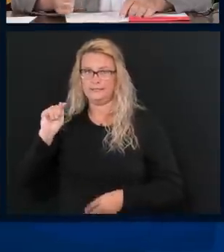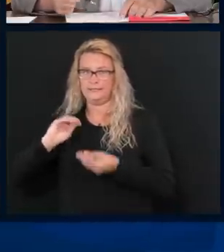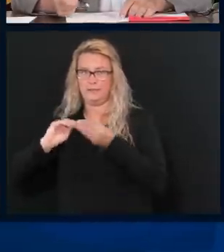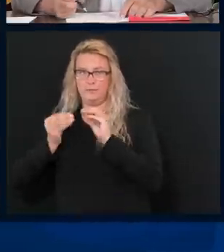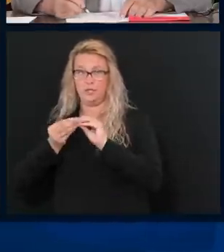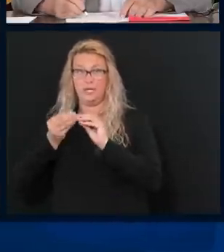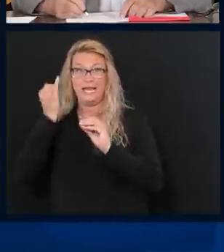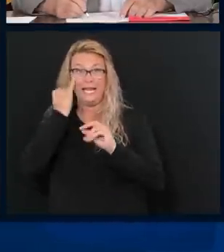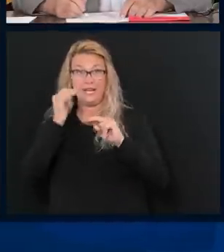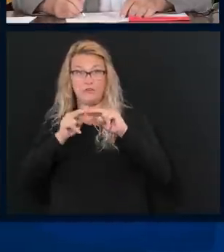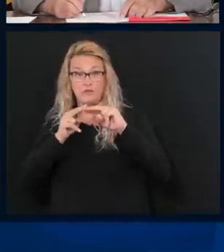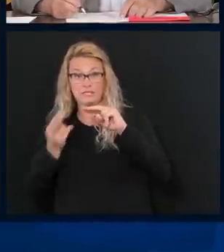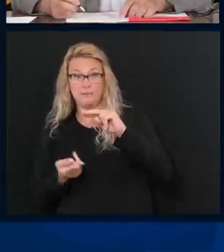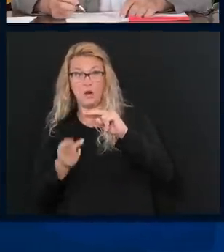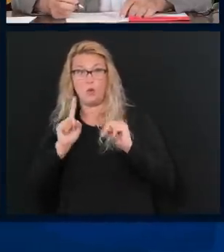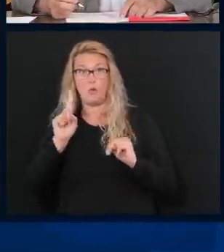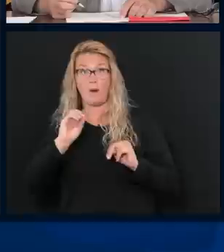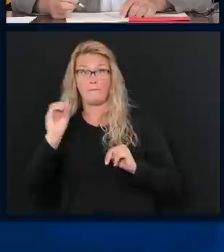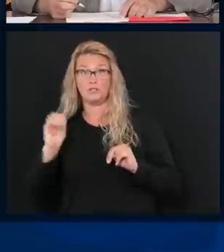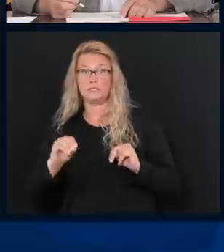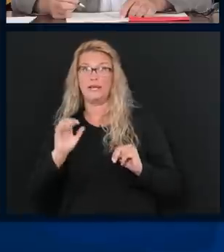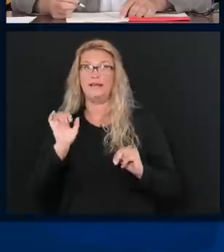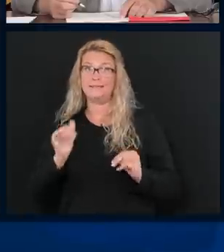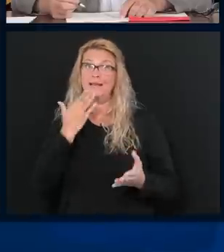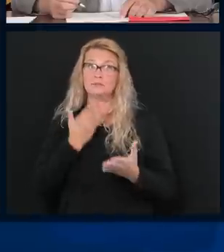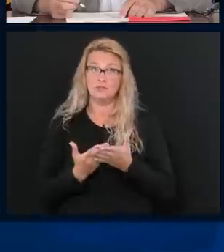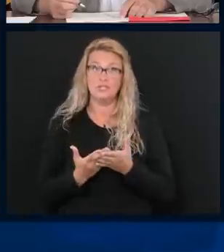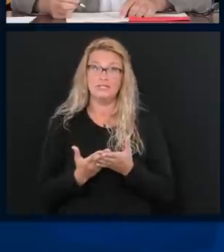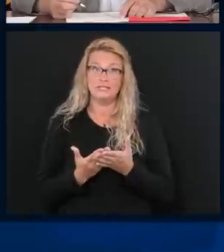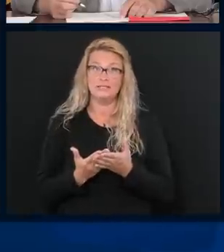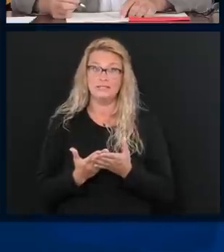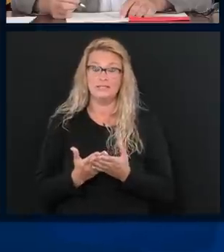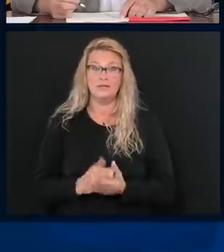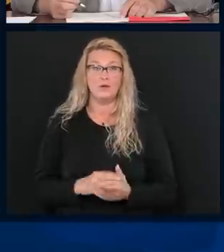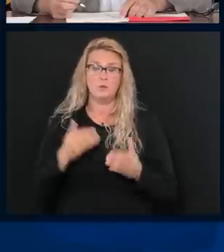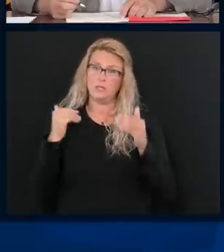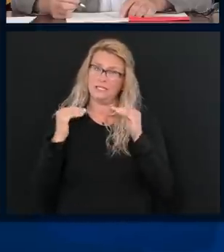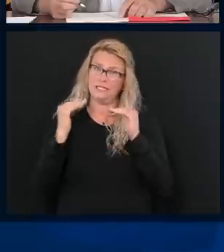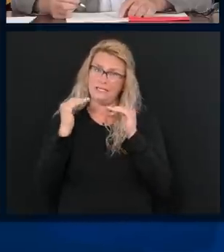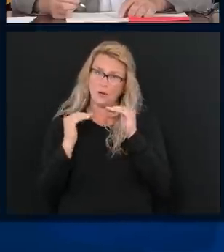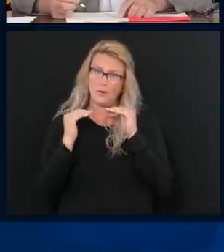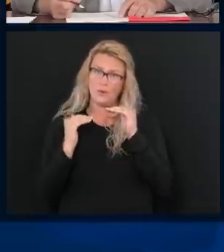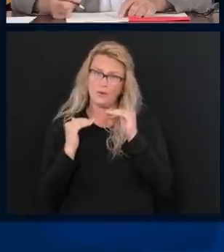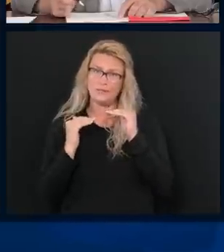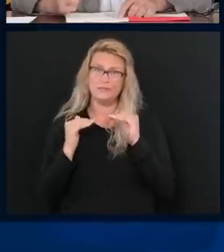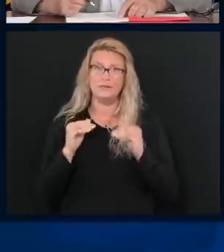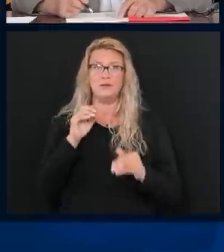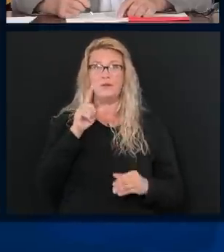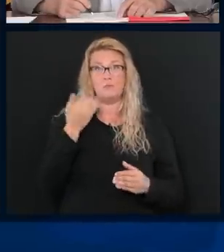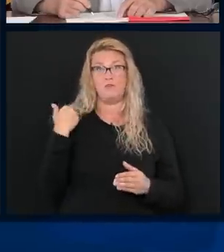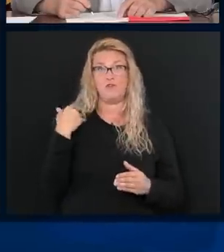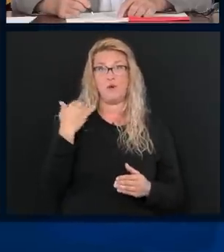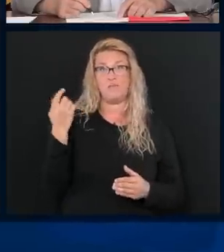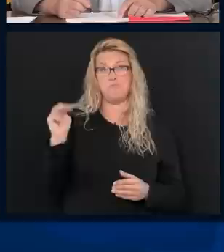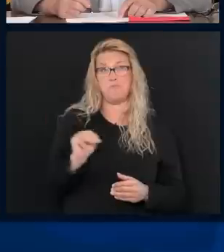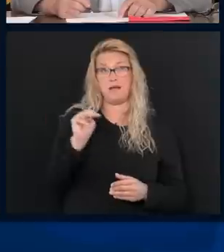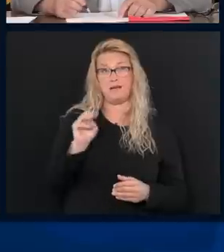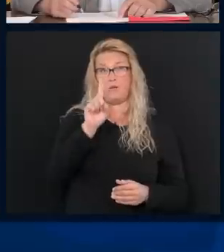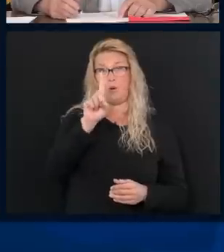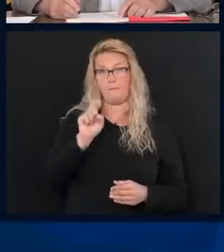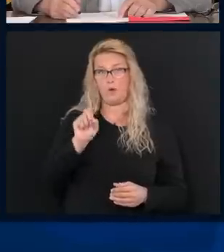if we drop below one, that's really, really, really good. Uh, we're down from 1.11 on Monday.